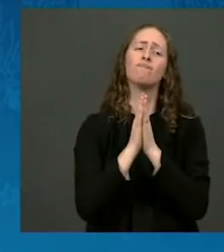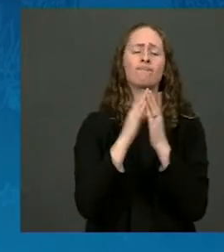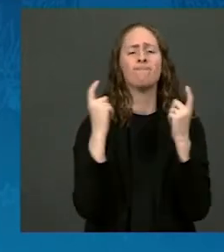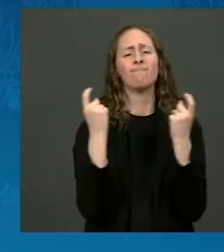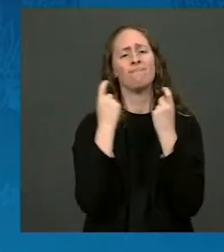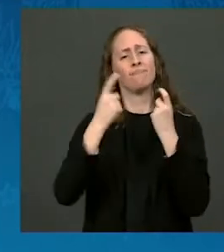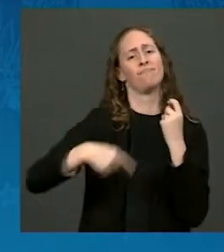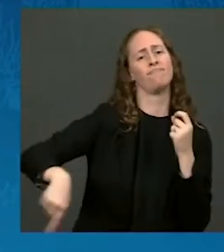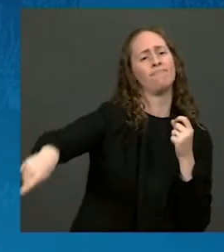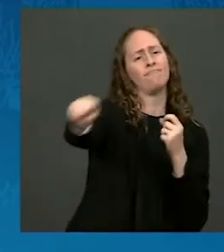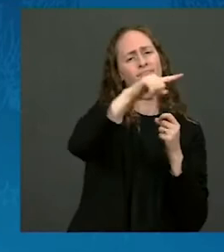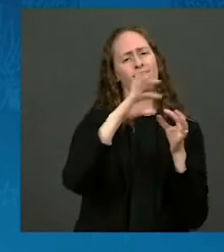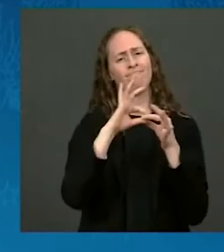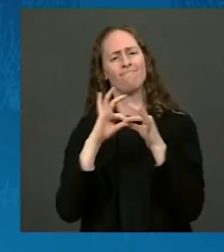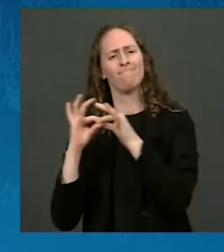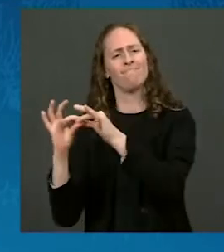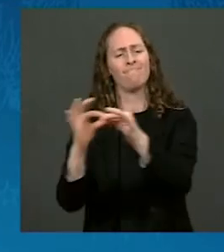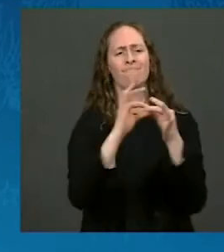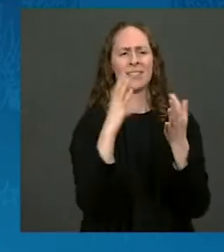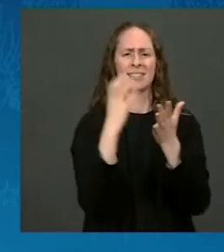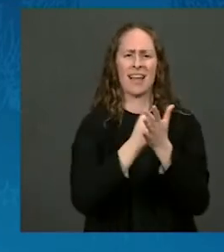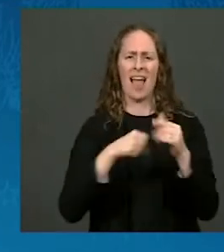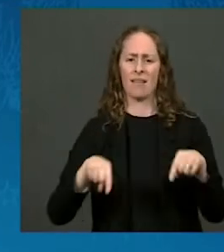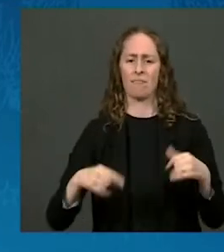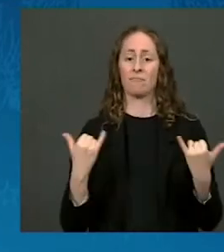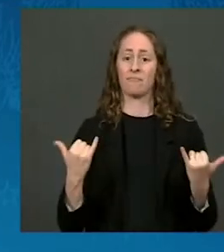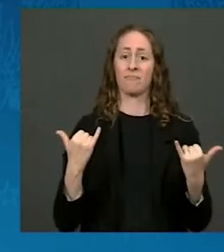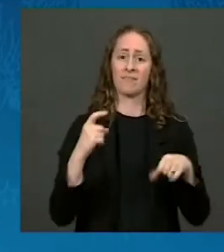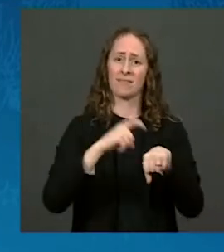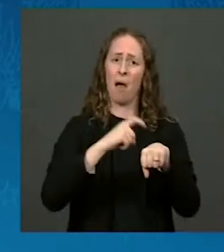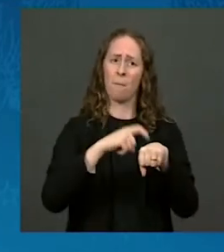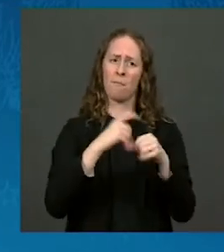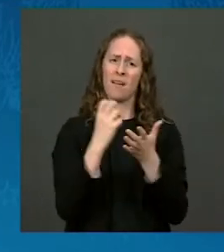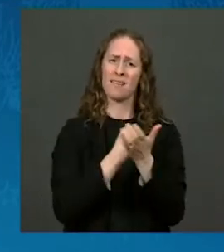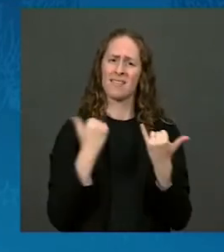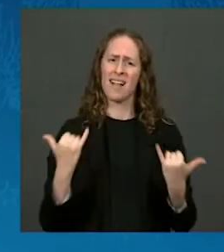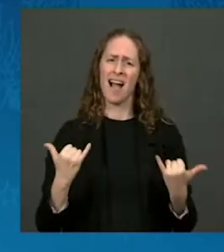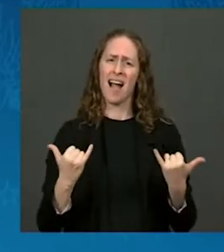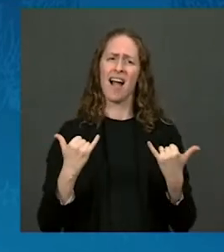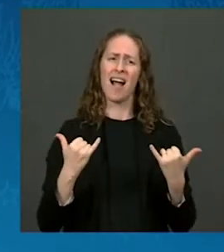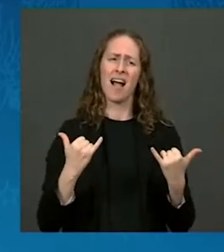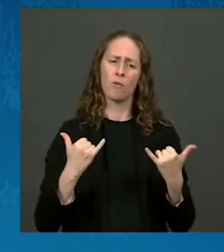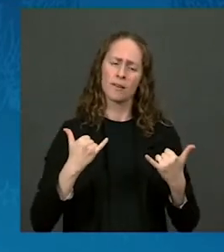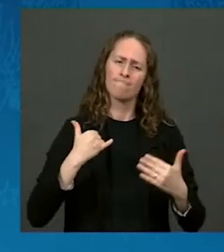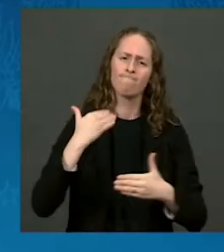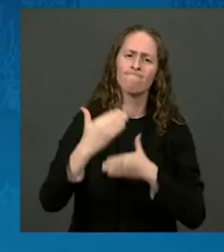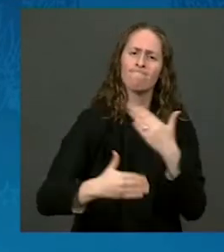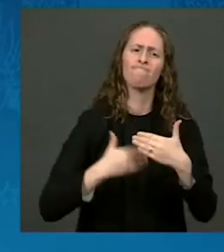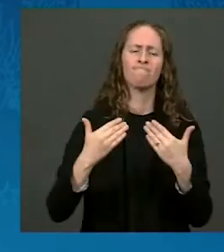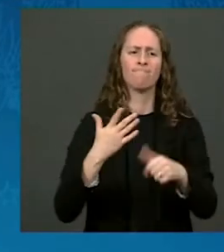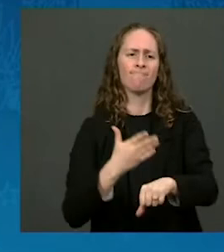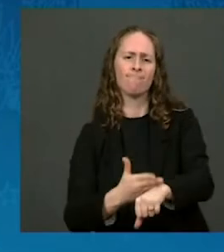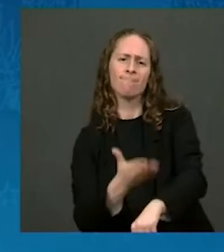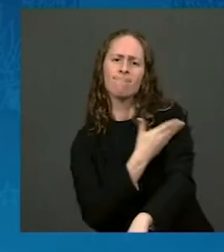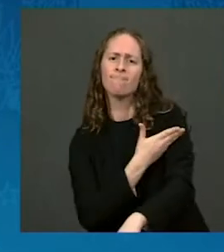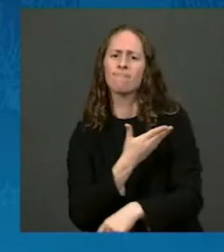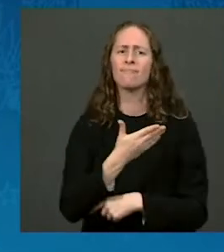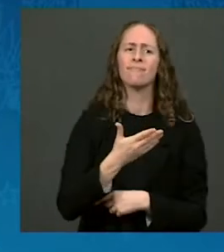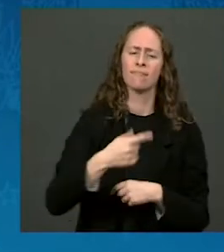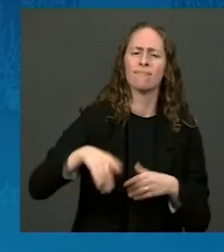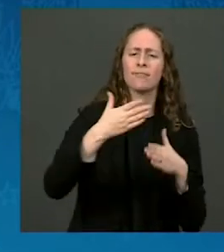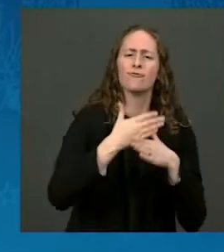we seize this moment in our shared history to bring about shared prosperity.